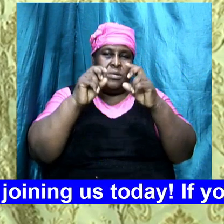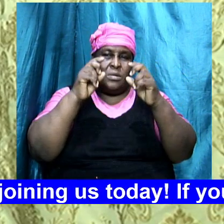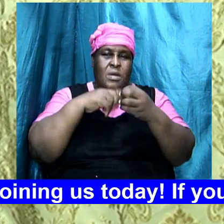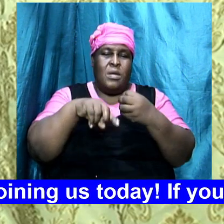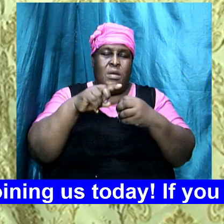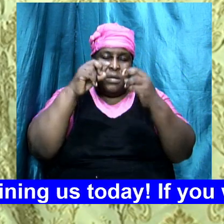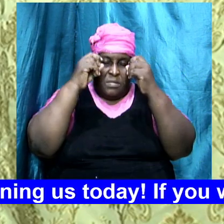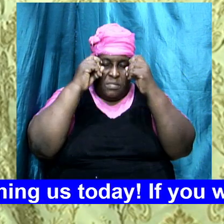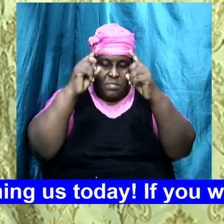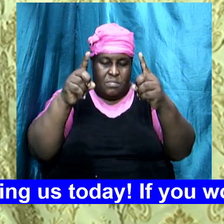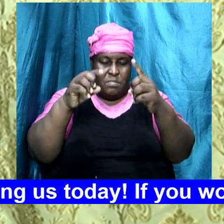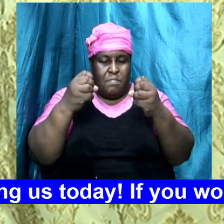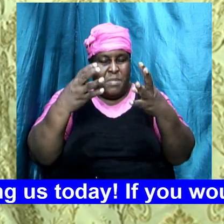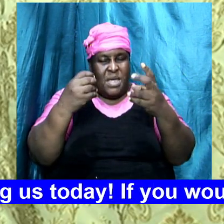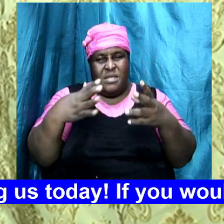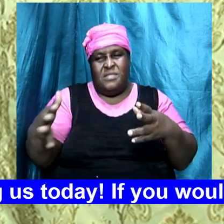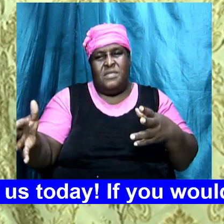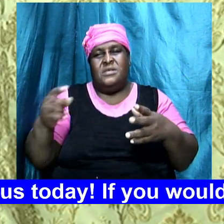many things were said